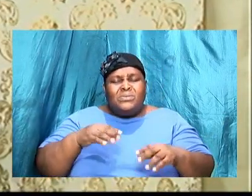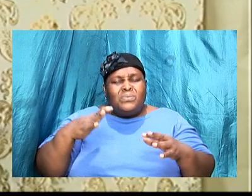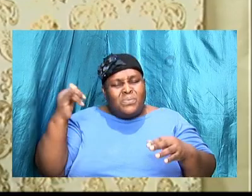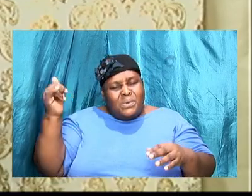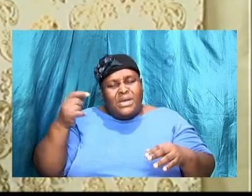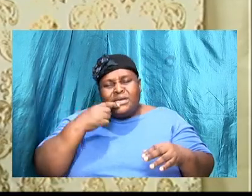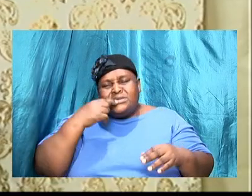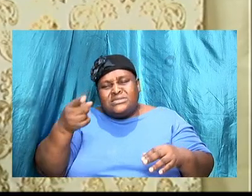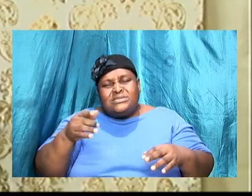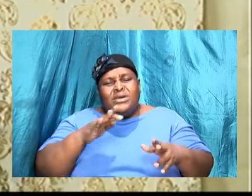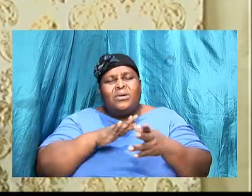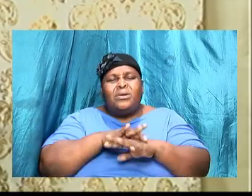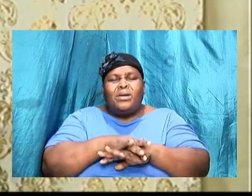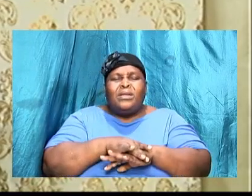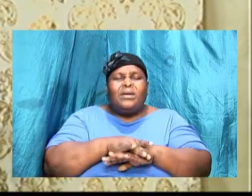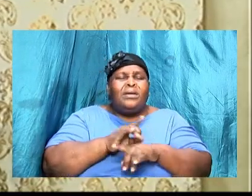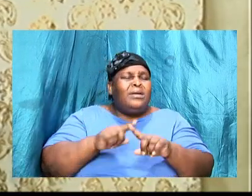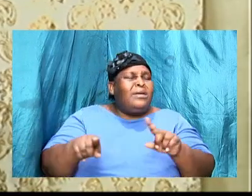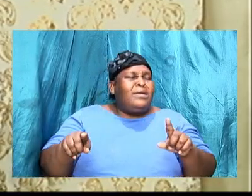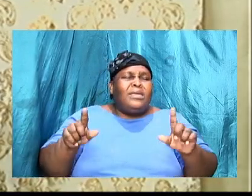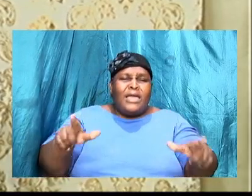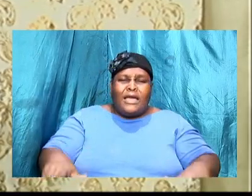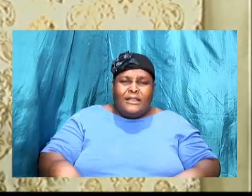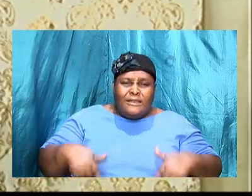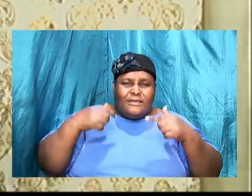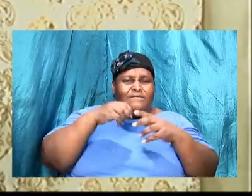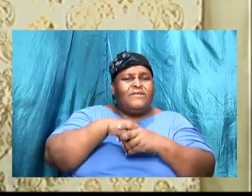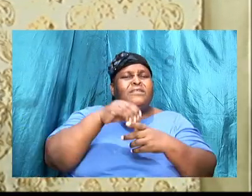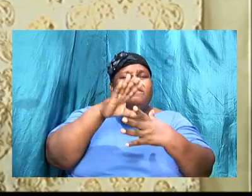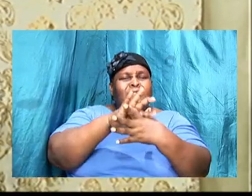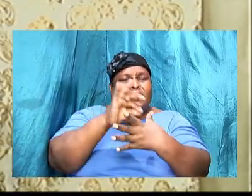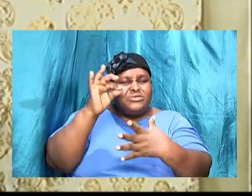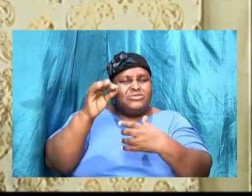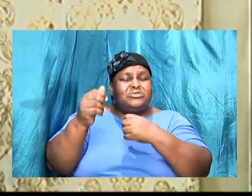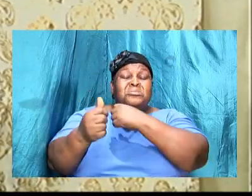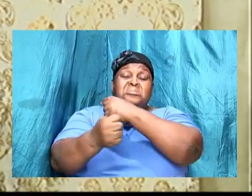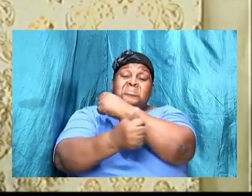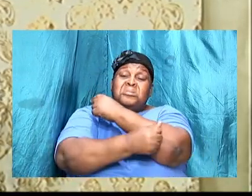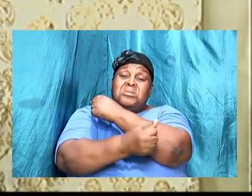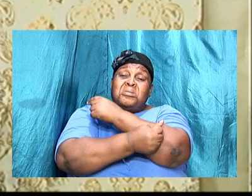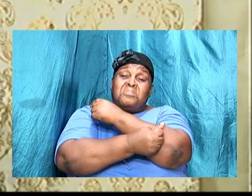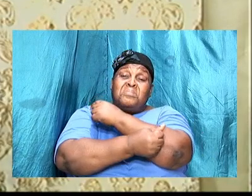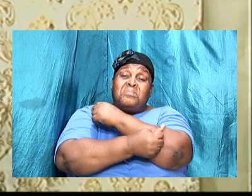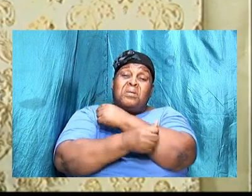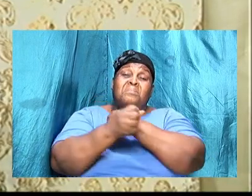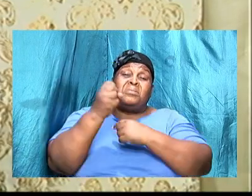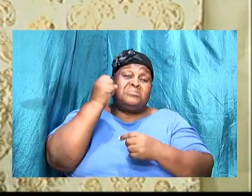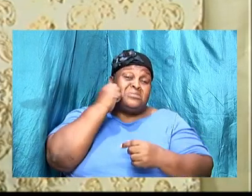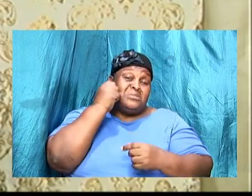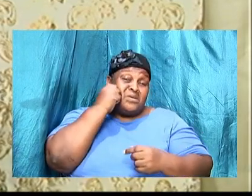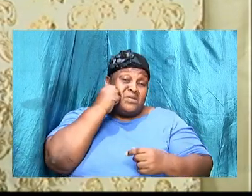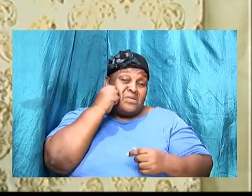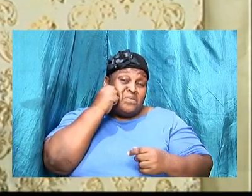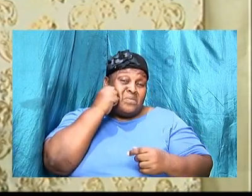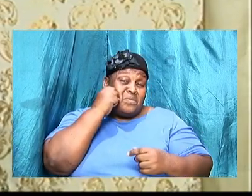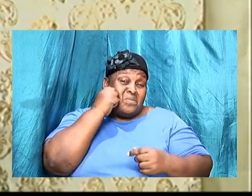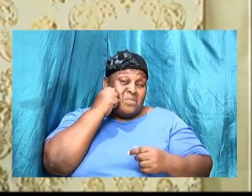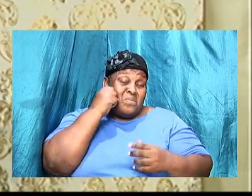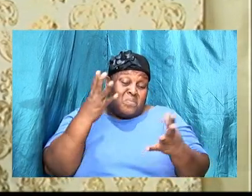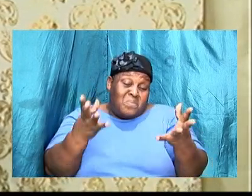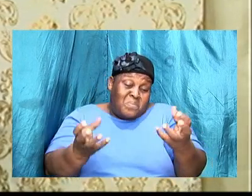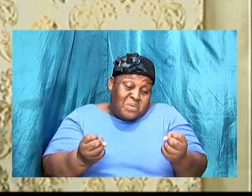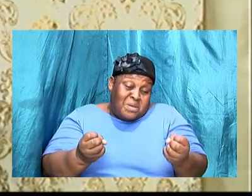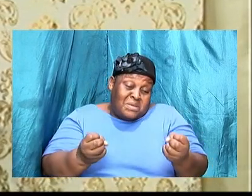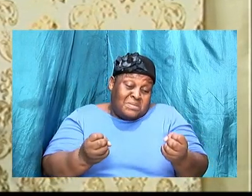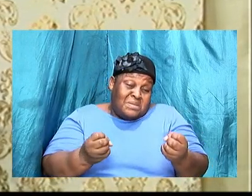can't walk after the flesh. Abraham and Sarah, they wanted a